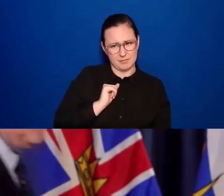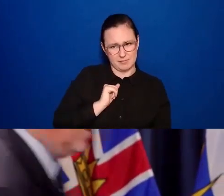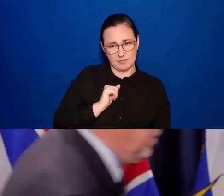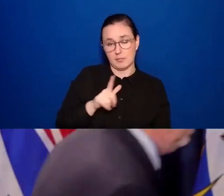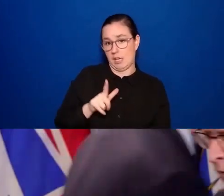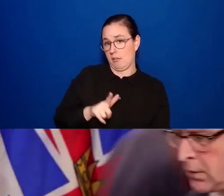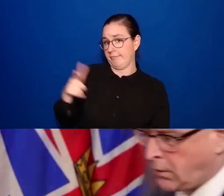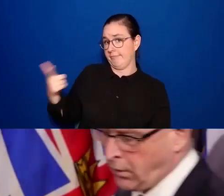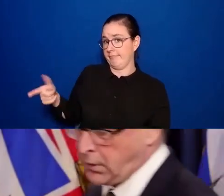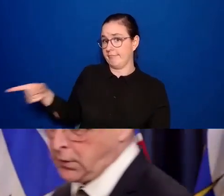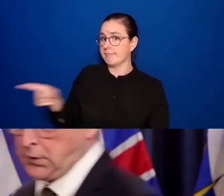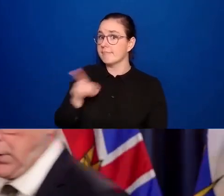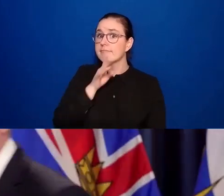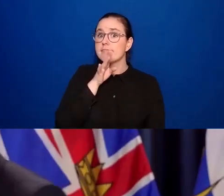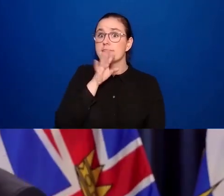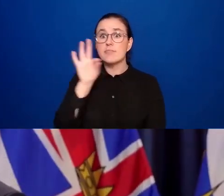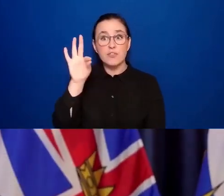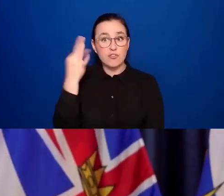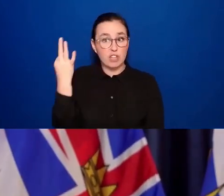the last question.